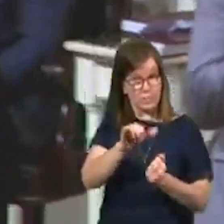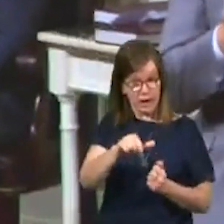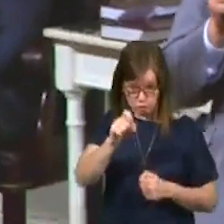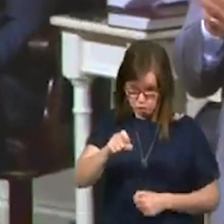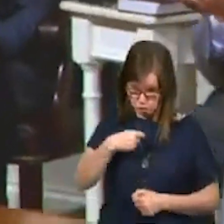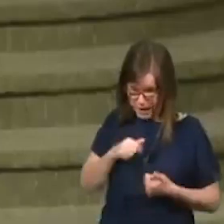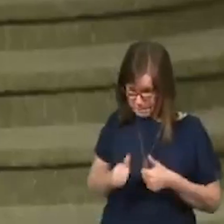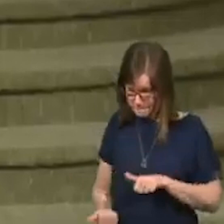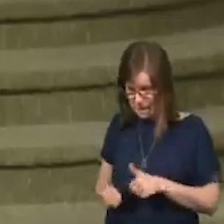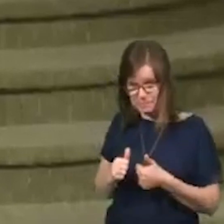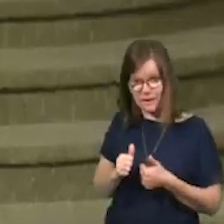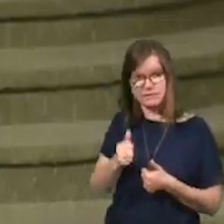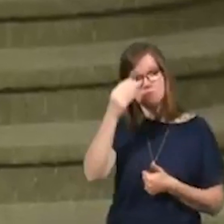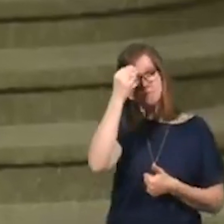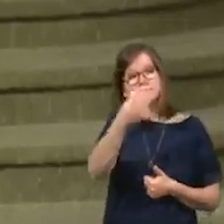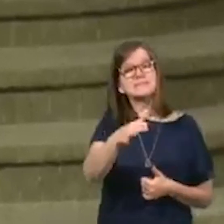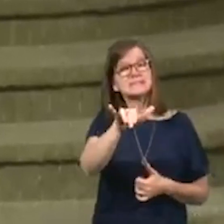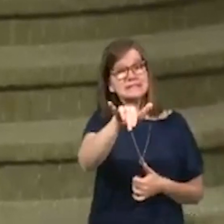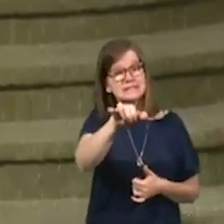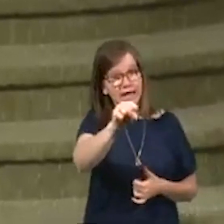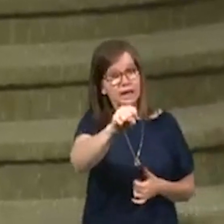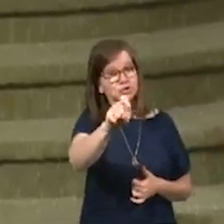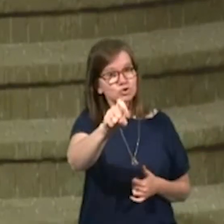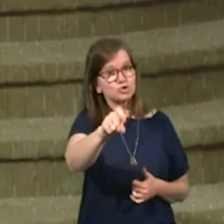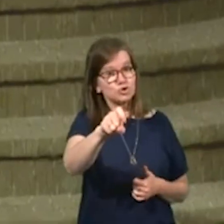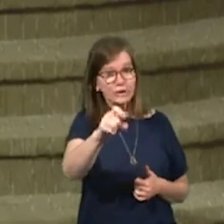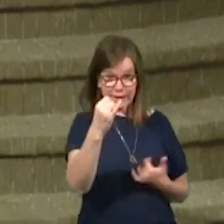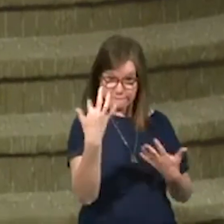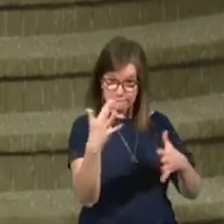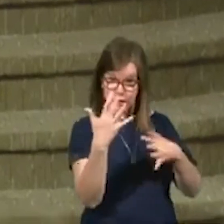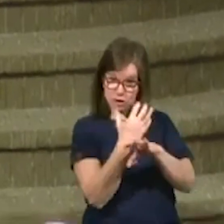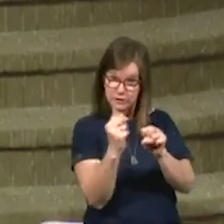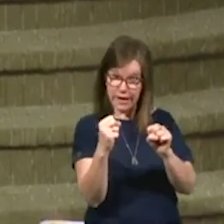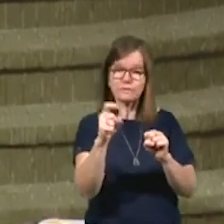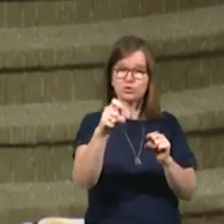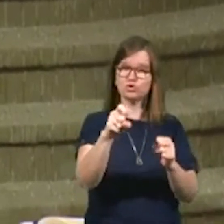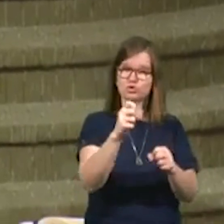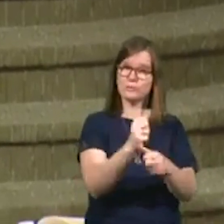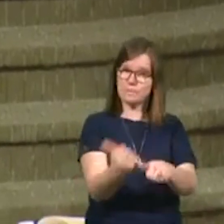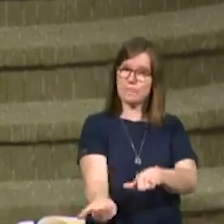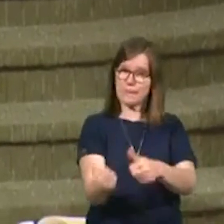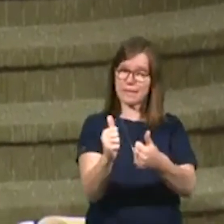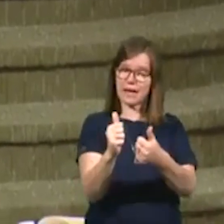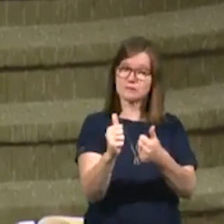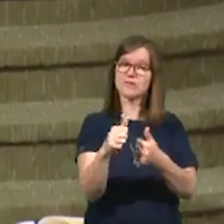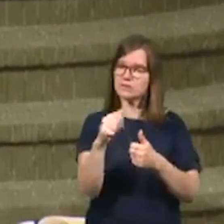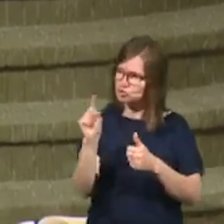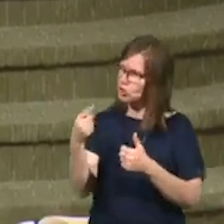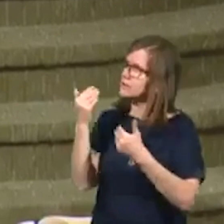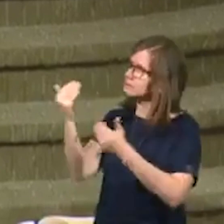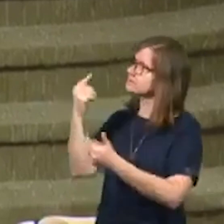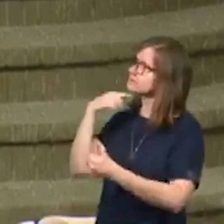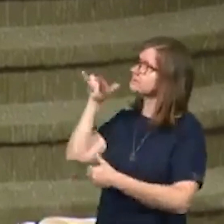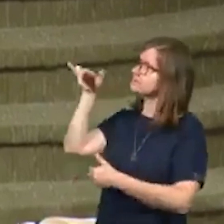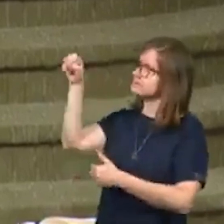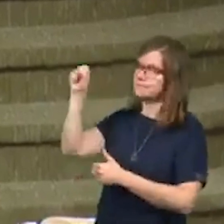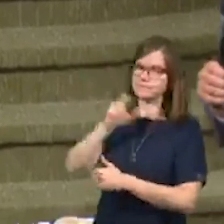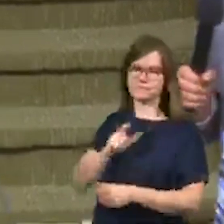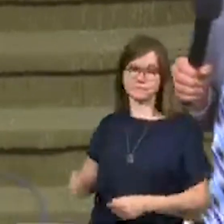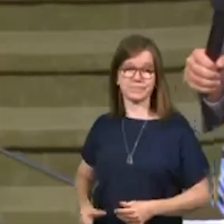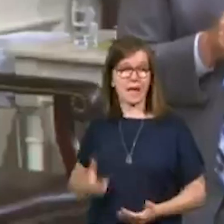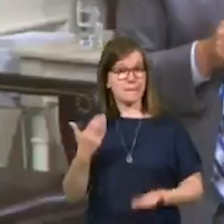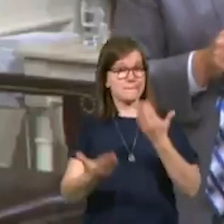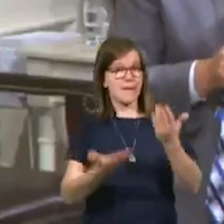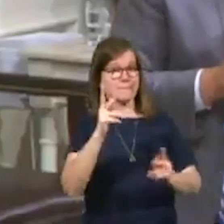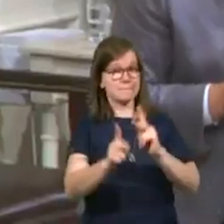Should I get baptized? I'm going to tell you right now. Yes, you should. If you've been saved, you should get baptized after you're saved. You ought to just say yes, Lord. Maybe there's